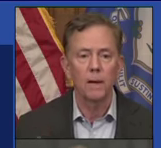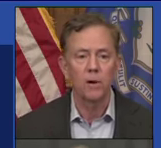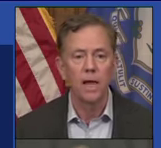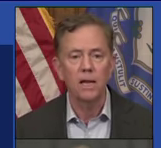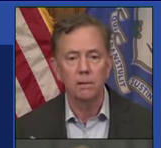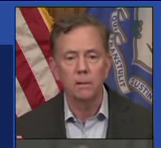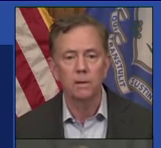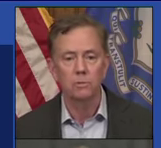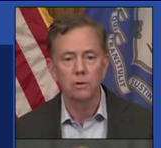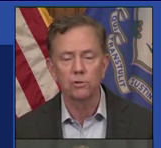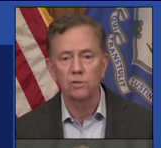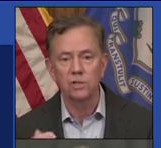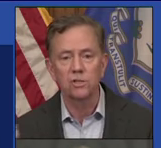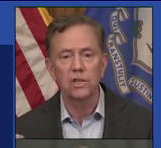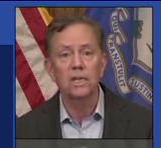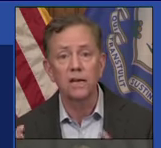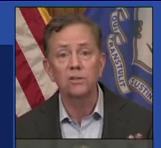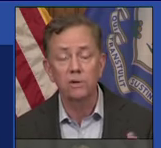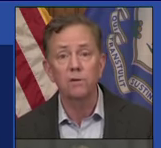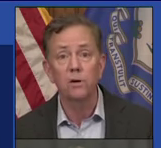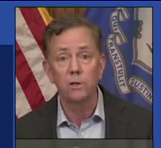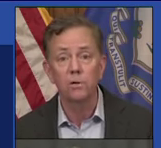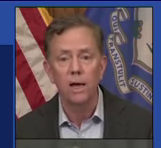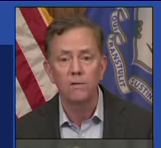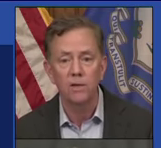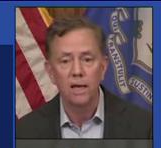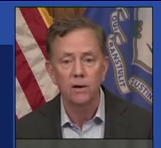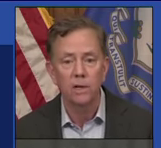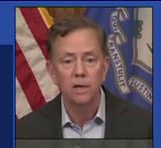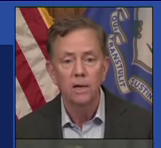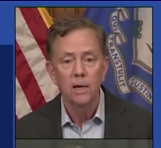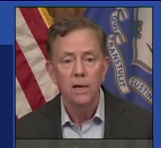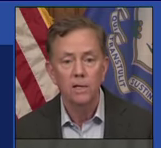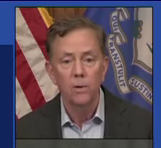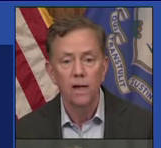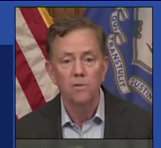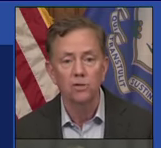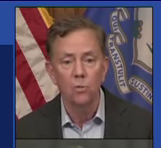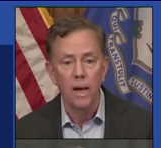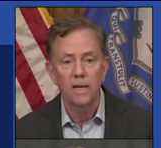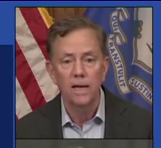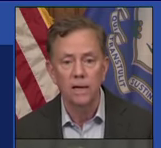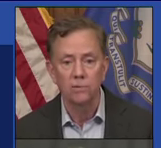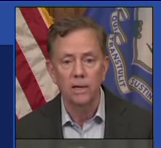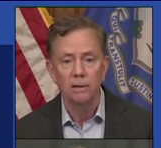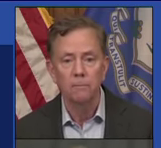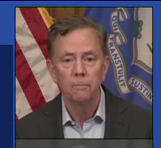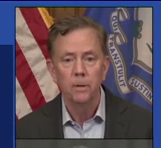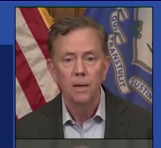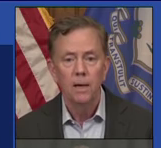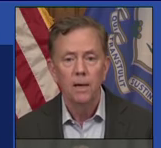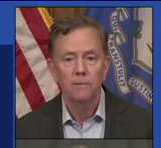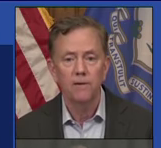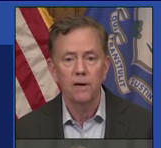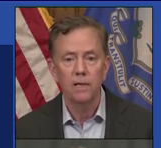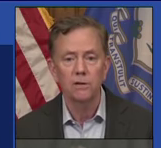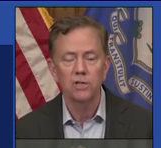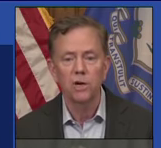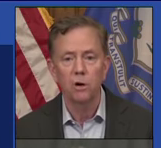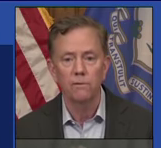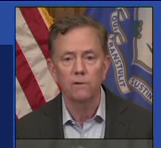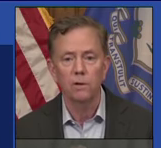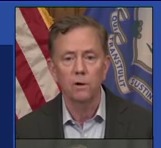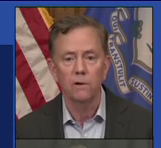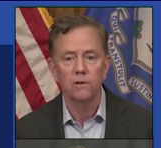lower amount, 80. Social distancing not as severe in New Haven County. And New Haven is way down now. And finally,